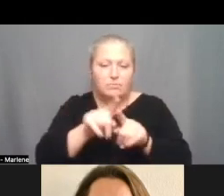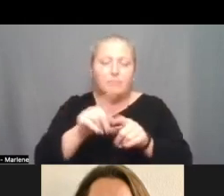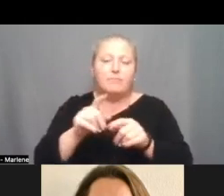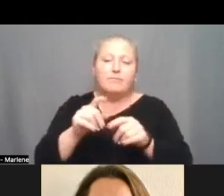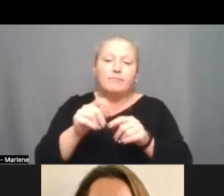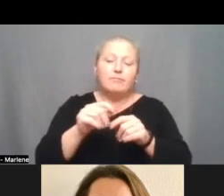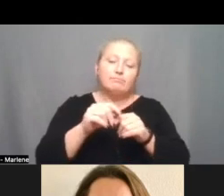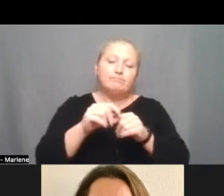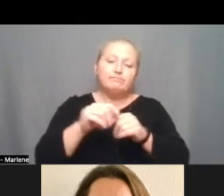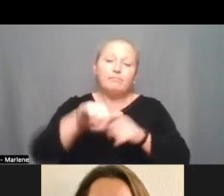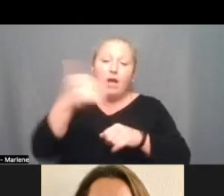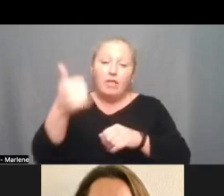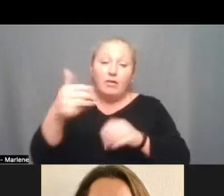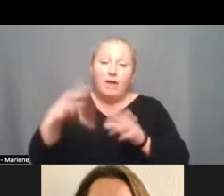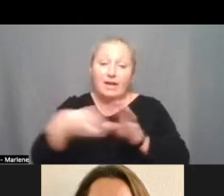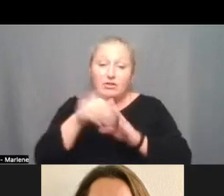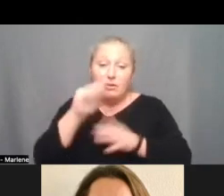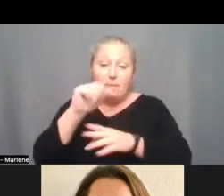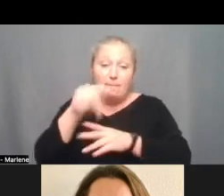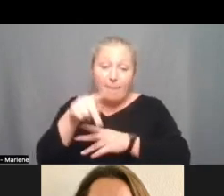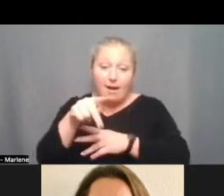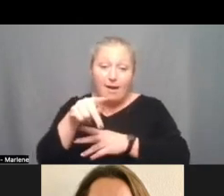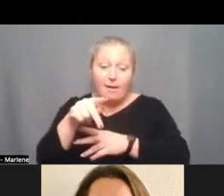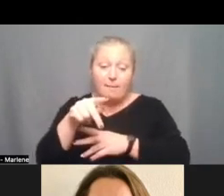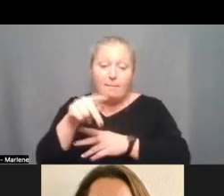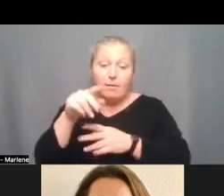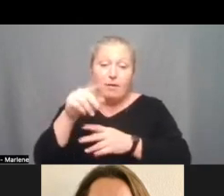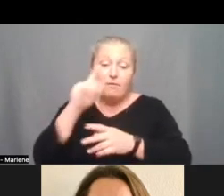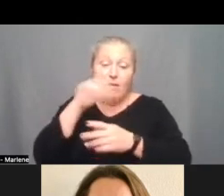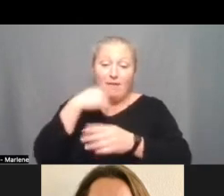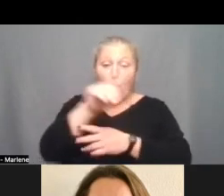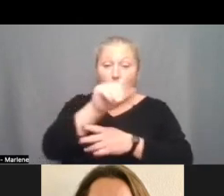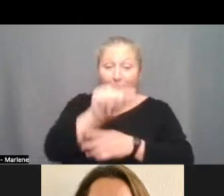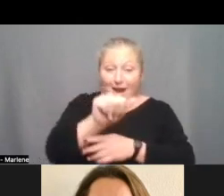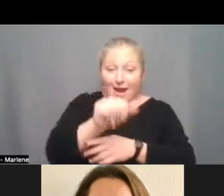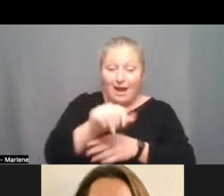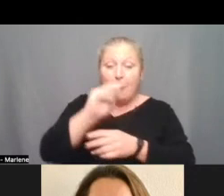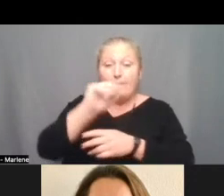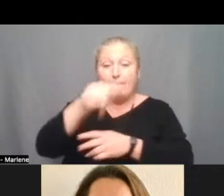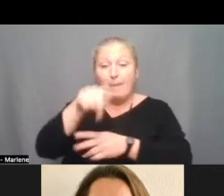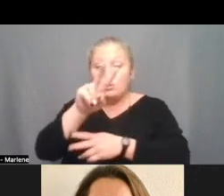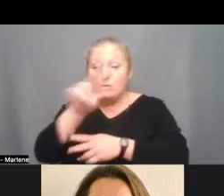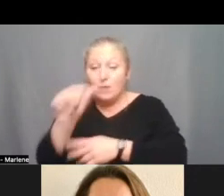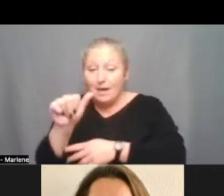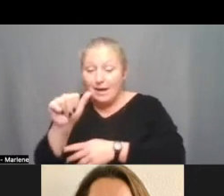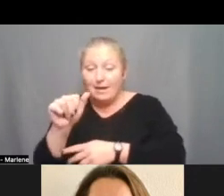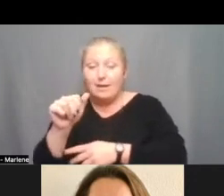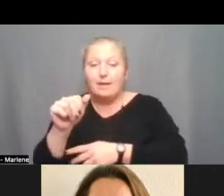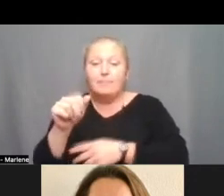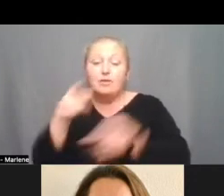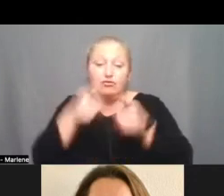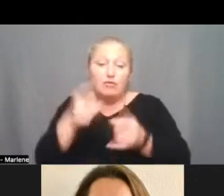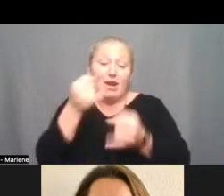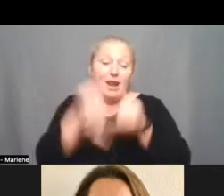to map to to is, addition to map to a is, during our last